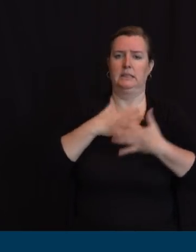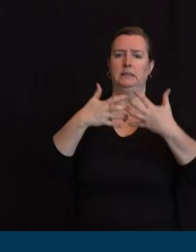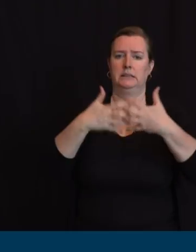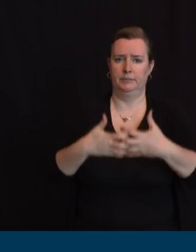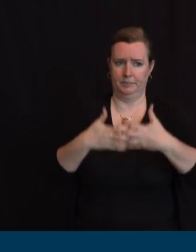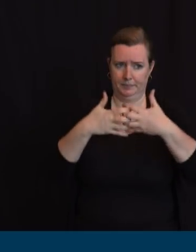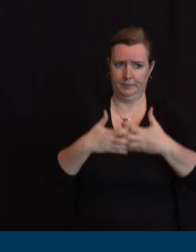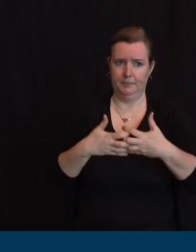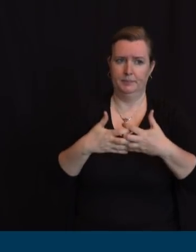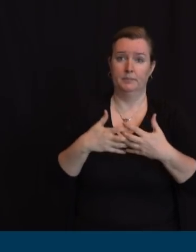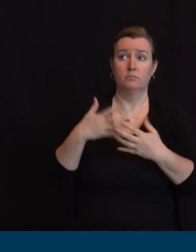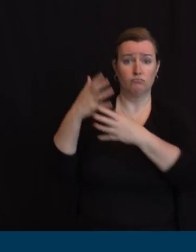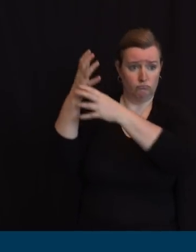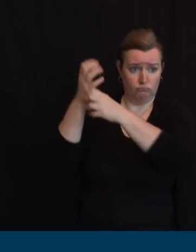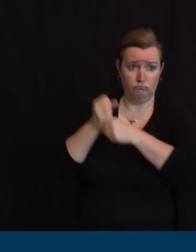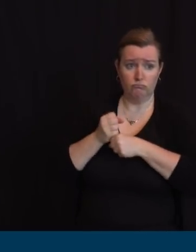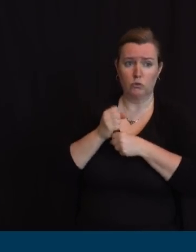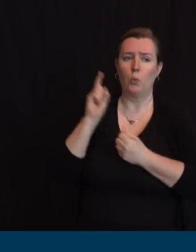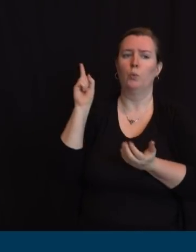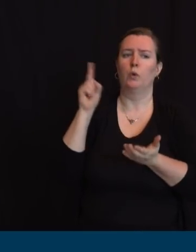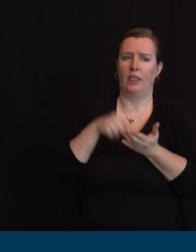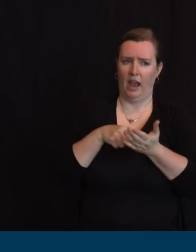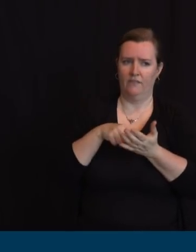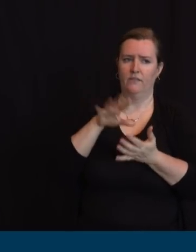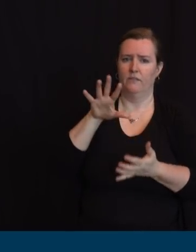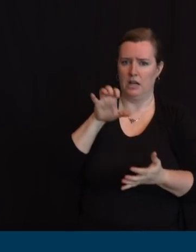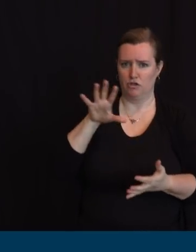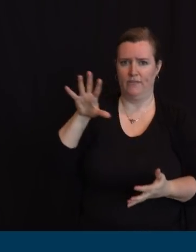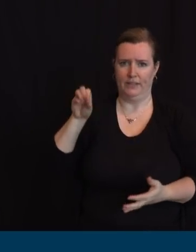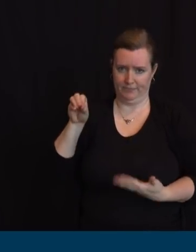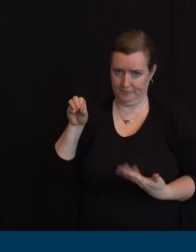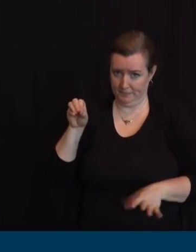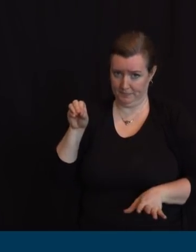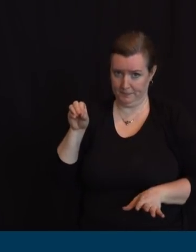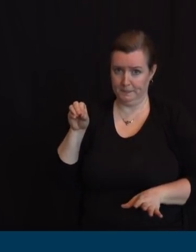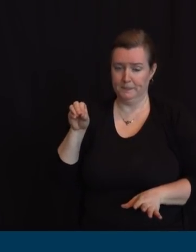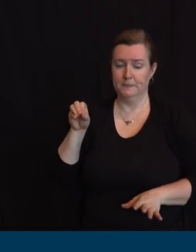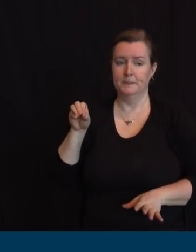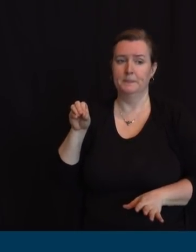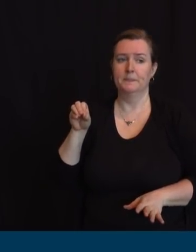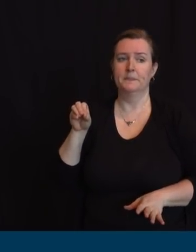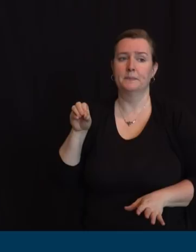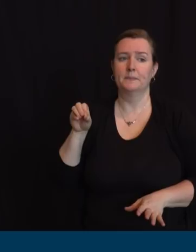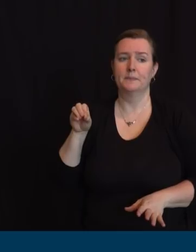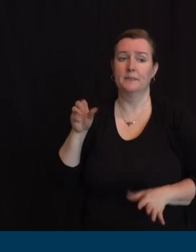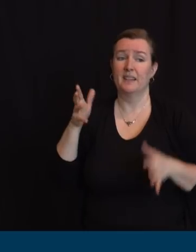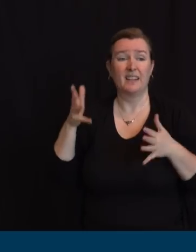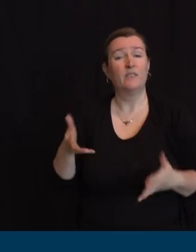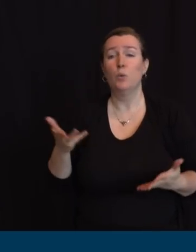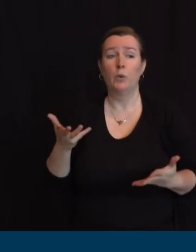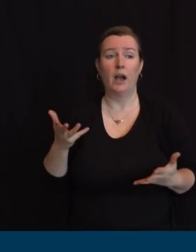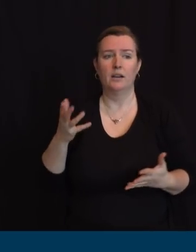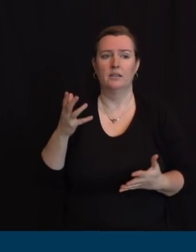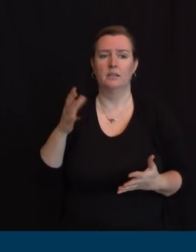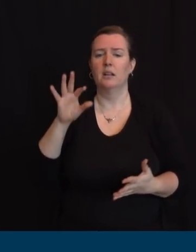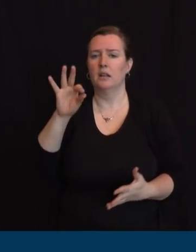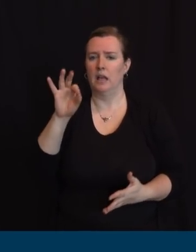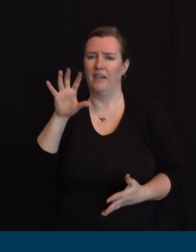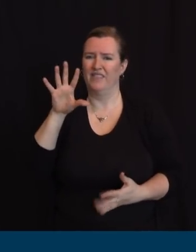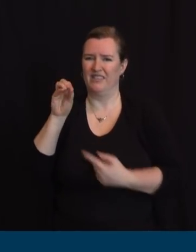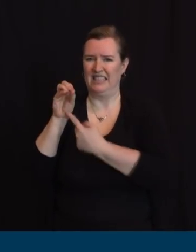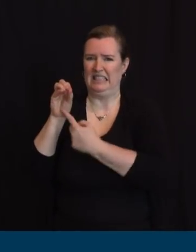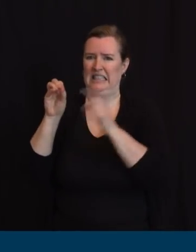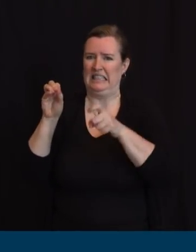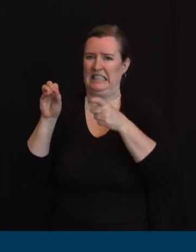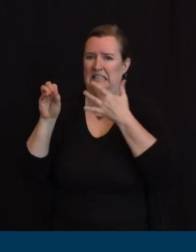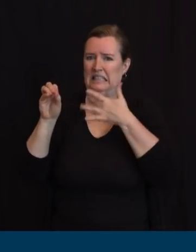outstanding balance of our original ask is 950. And that 1,550 includes the California number because